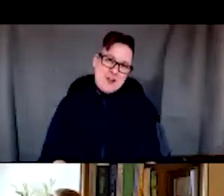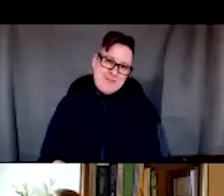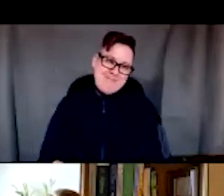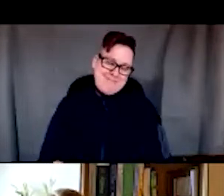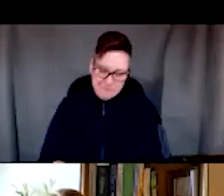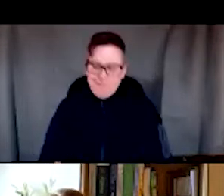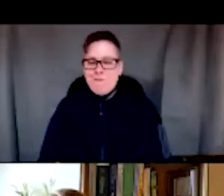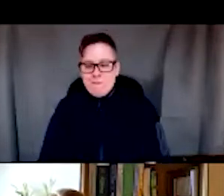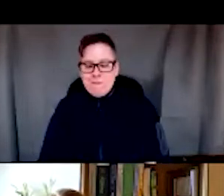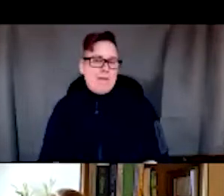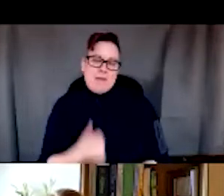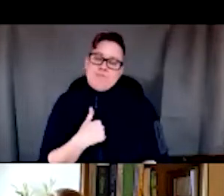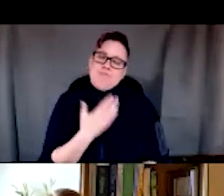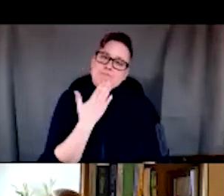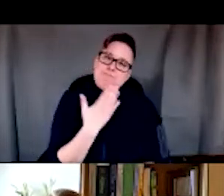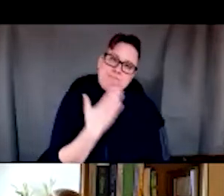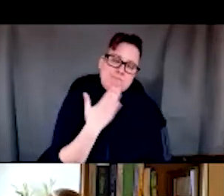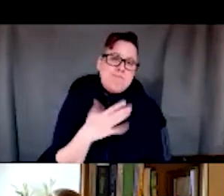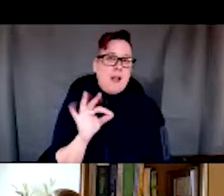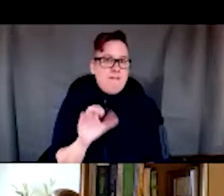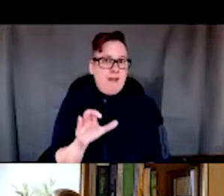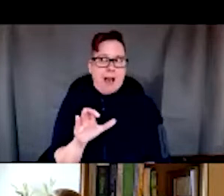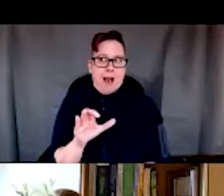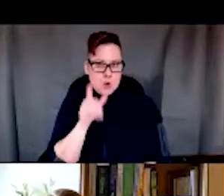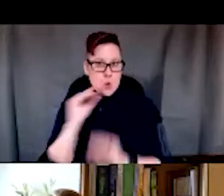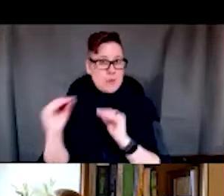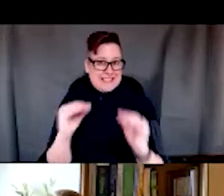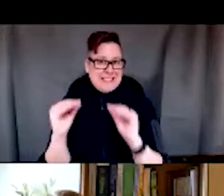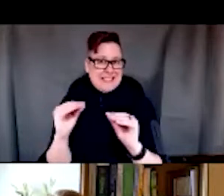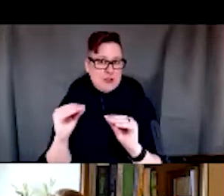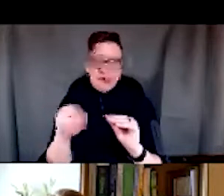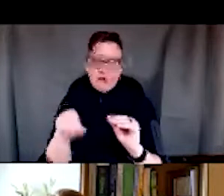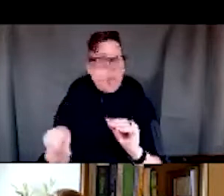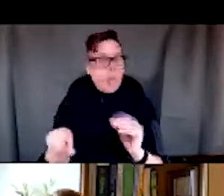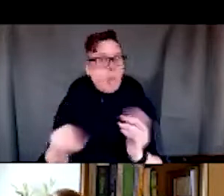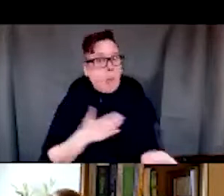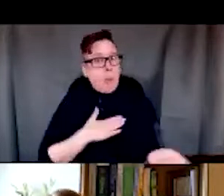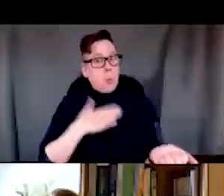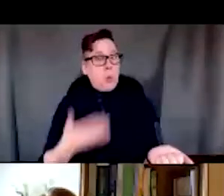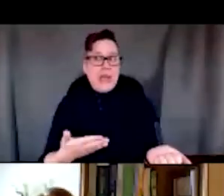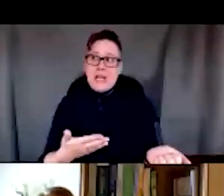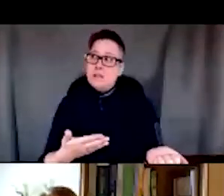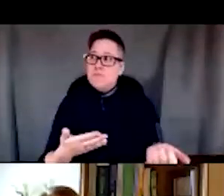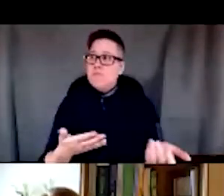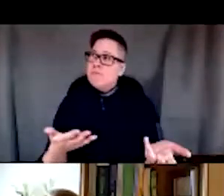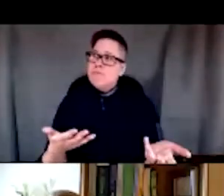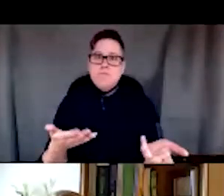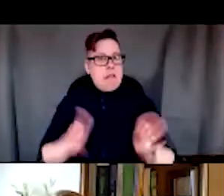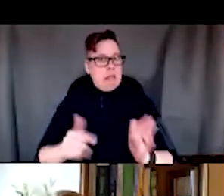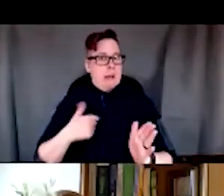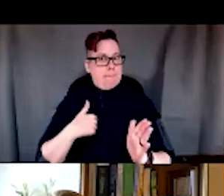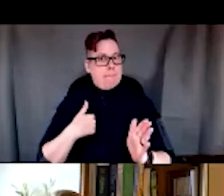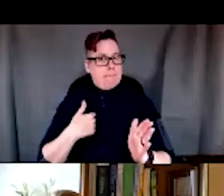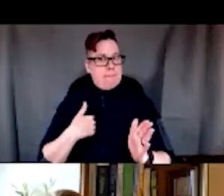so I was really grateful that the faculty that teach in these programs were willing to allow me the